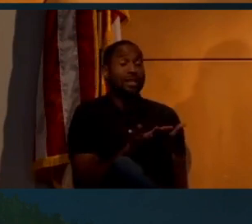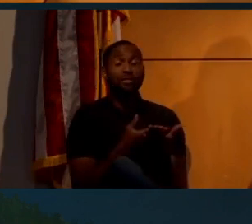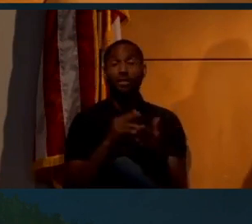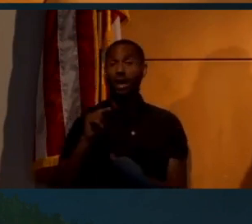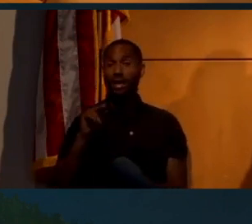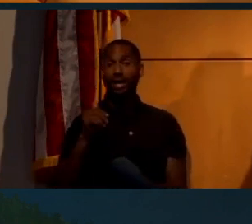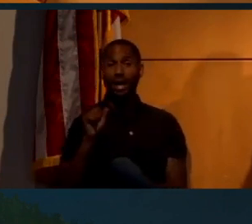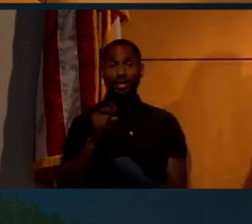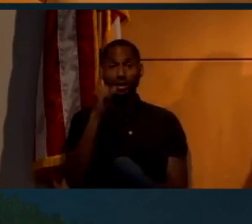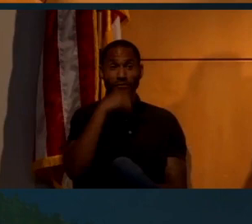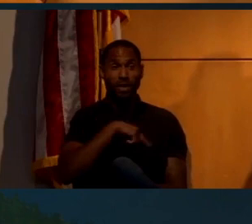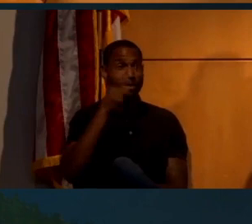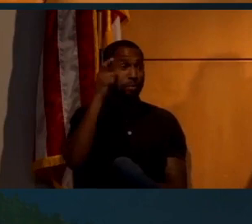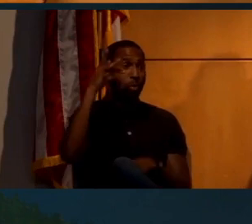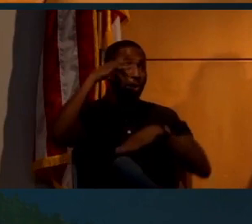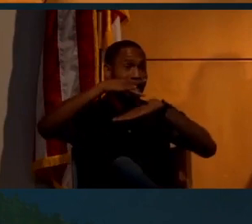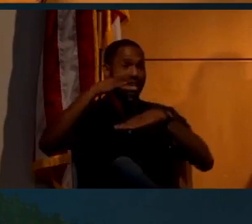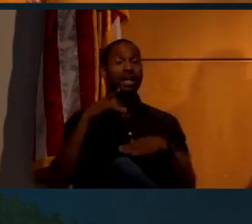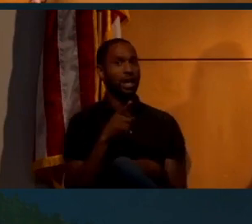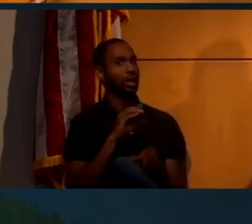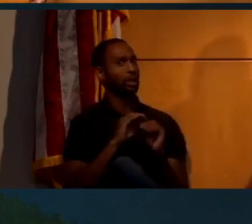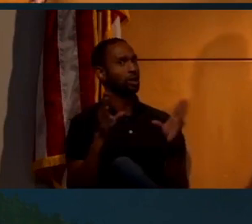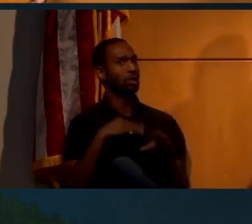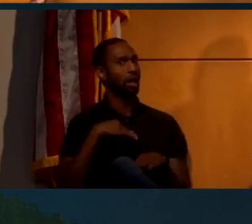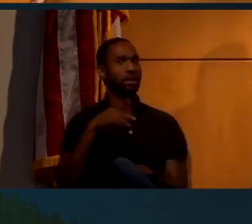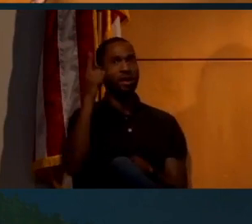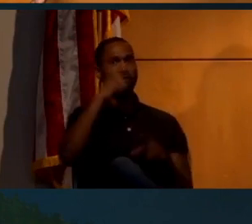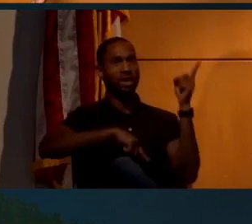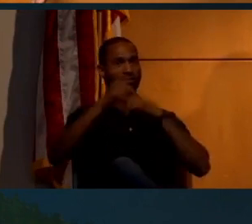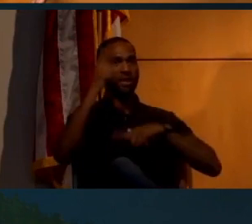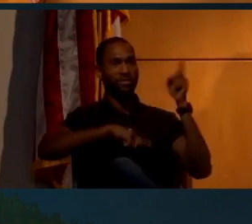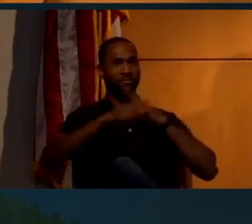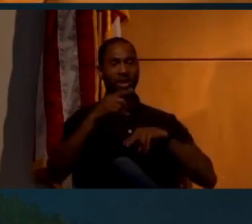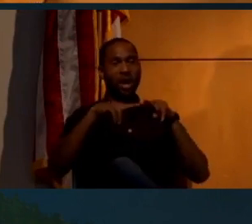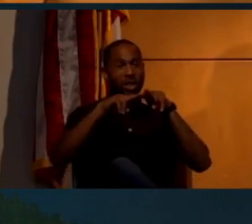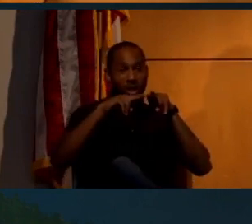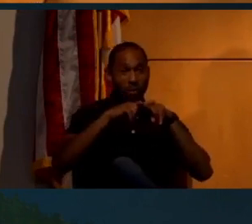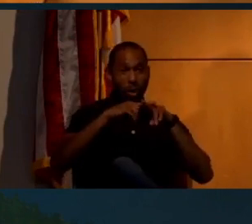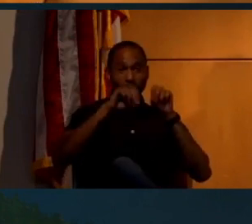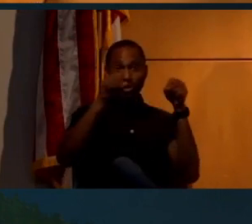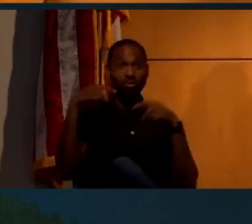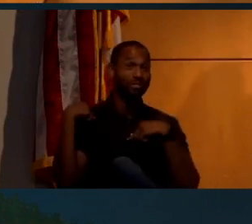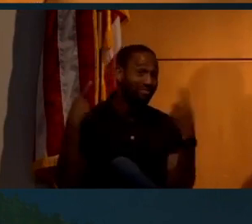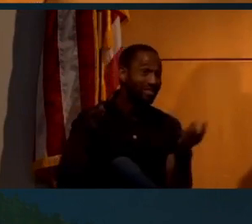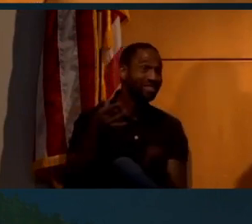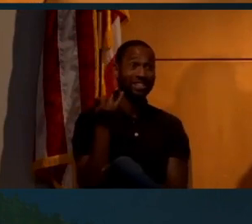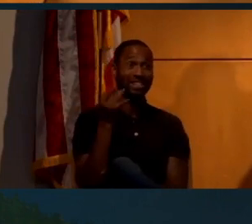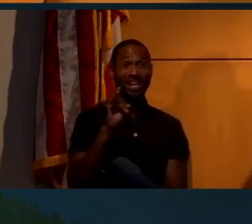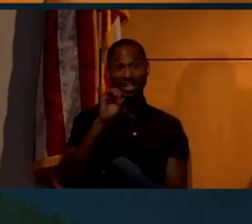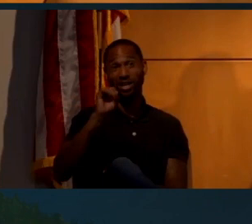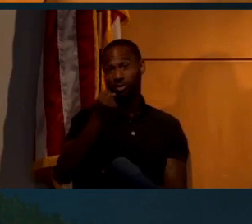NASA faked the moon landings, it's very clear they've been faking the entire railroad system since the mid-1800s,